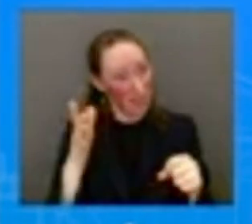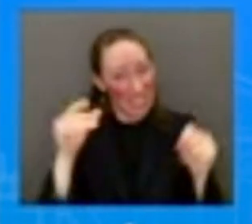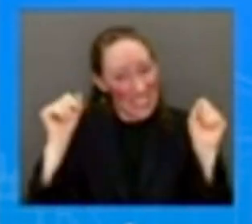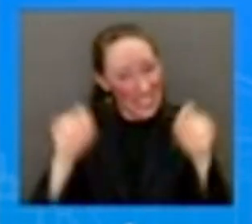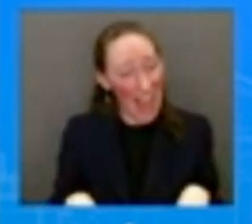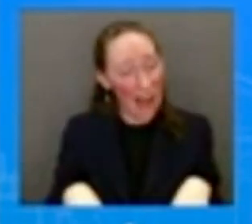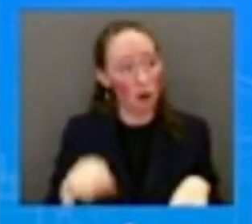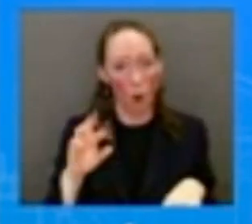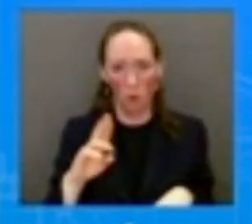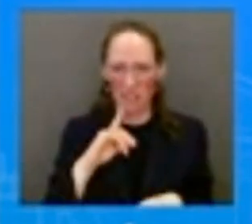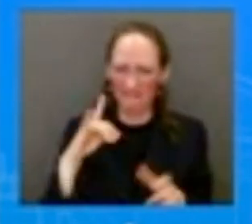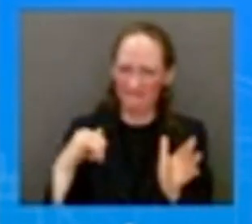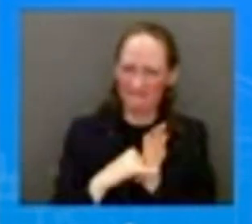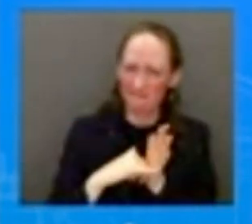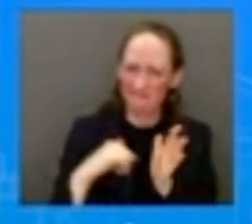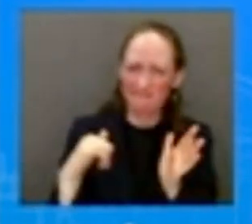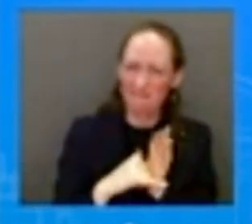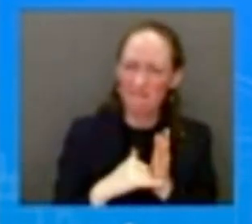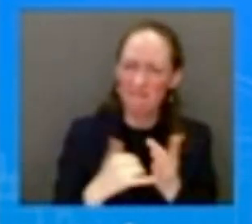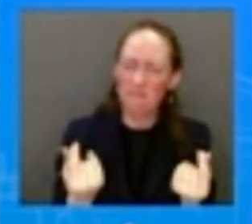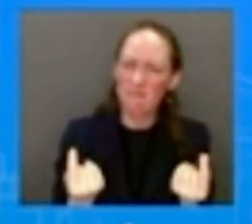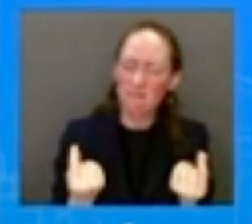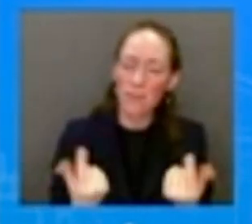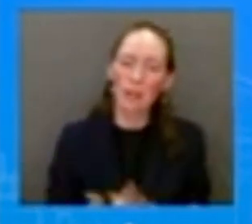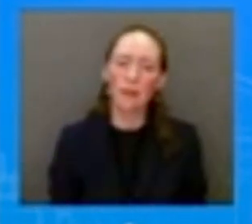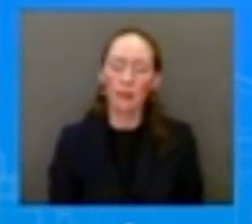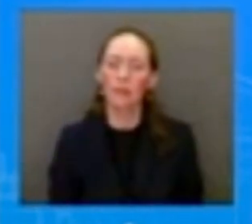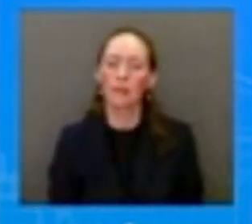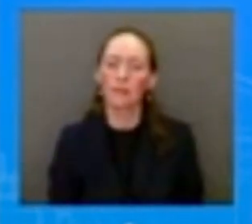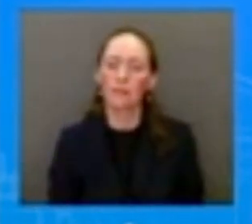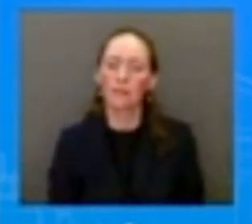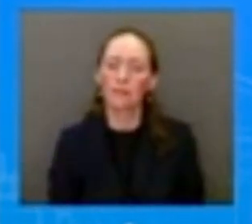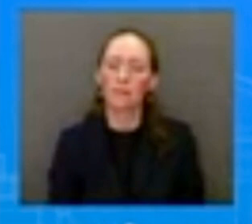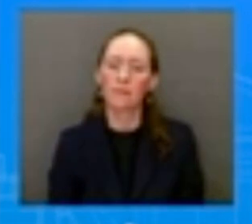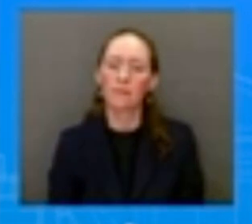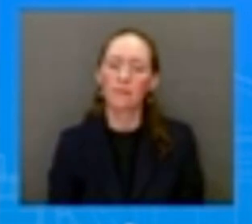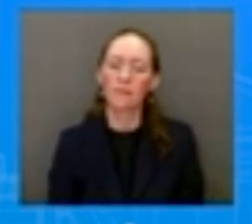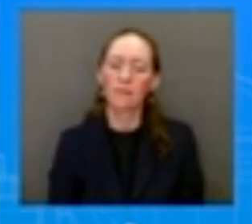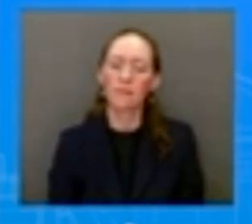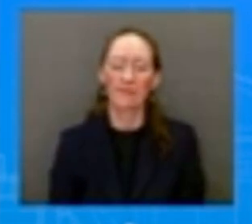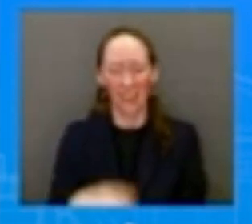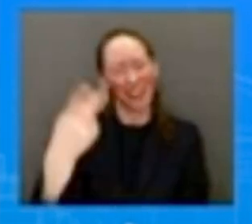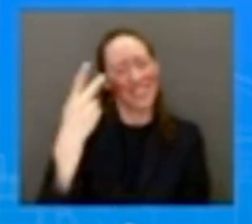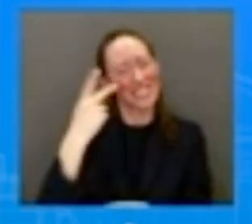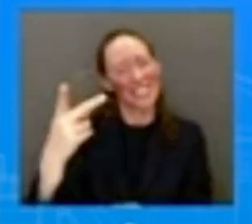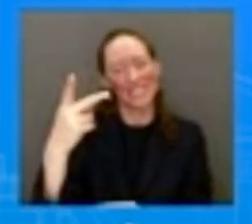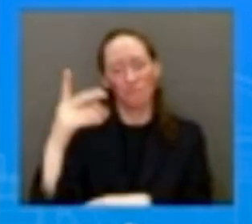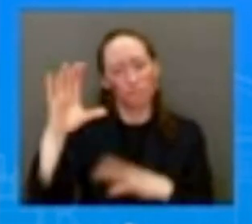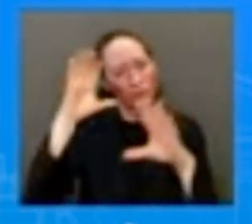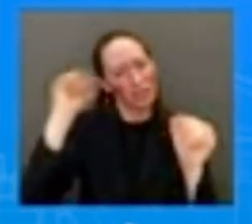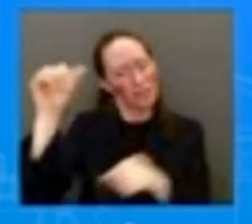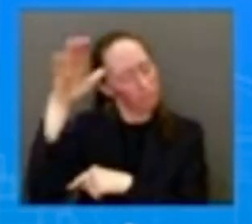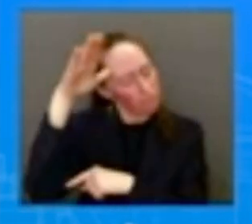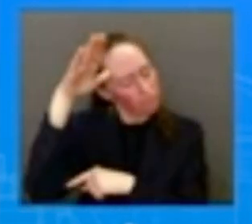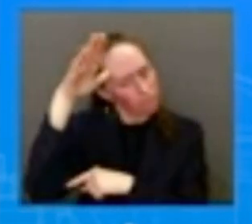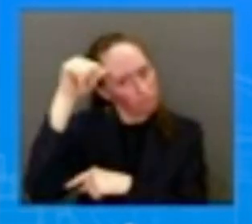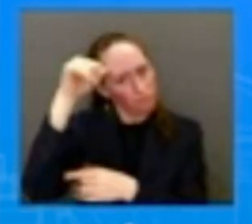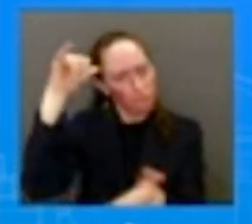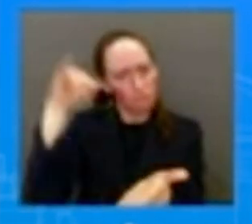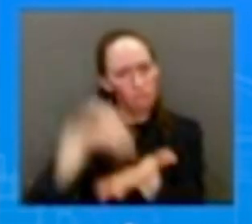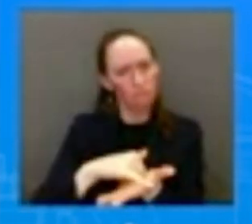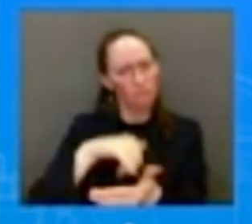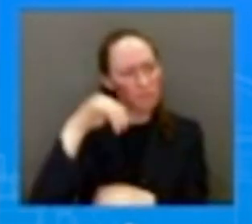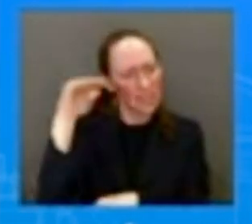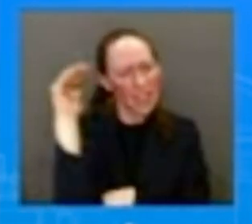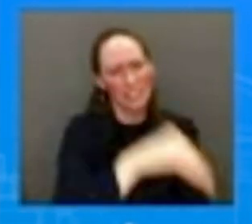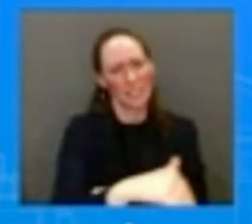optimist and he's a fighter. And you have seen that from this President over the last two years. And he's an optimist, and rightfully so.